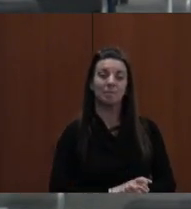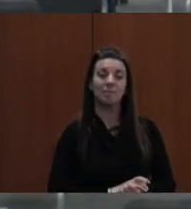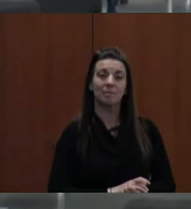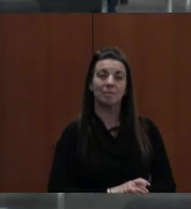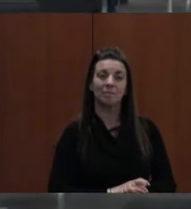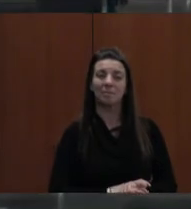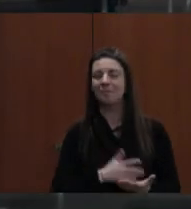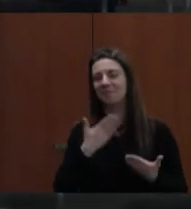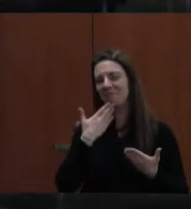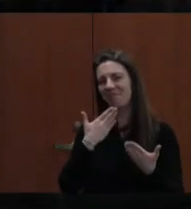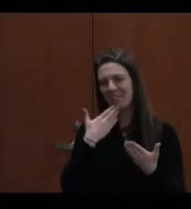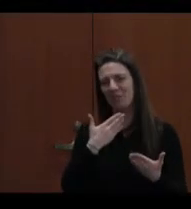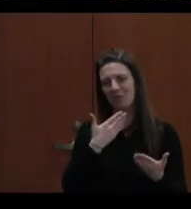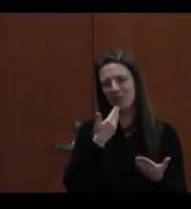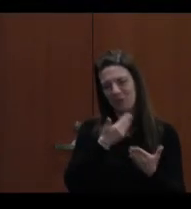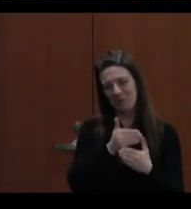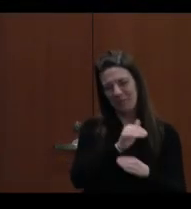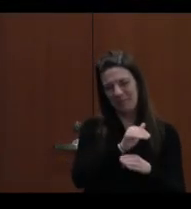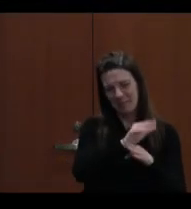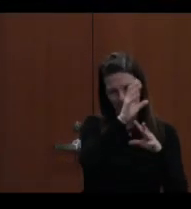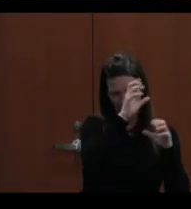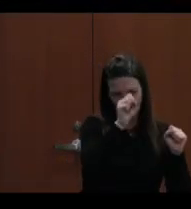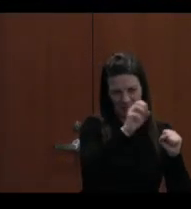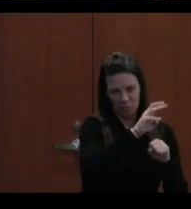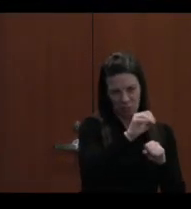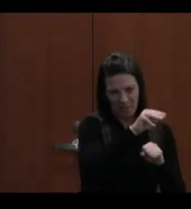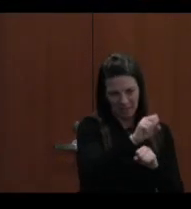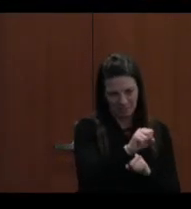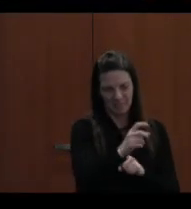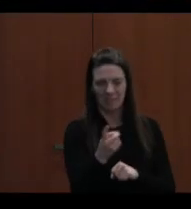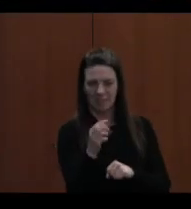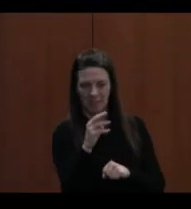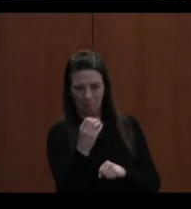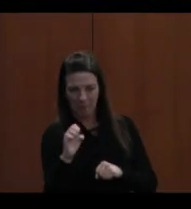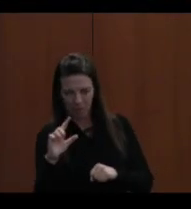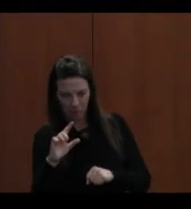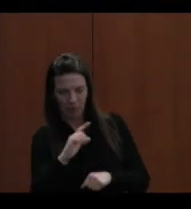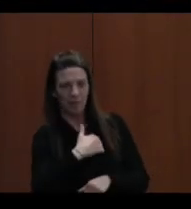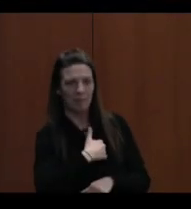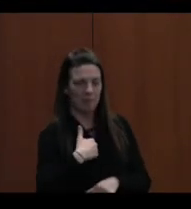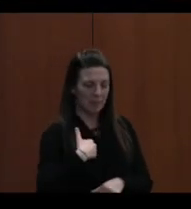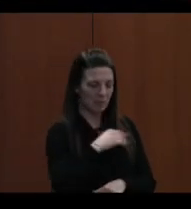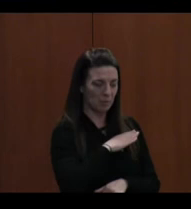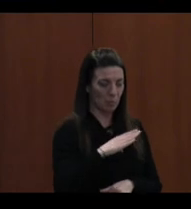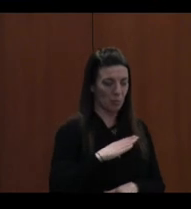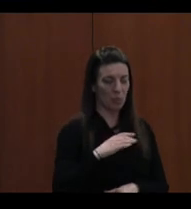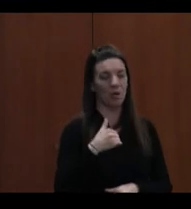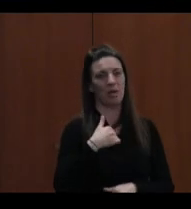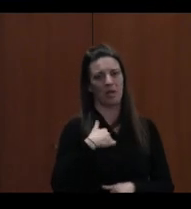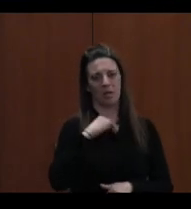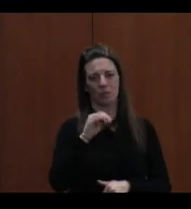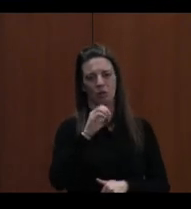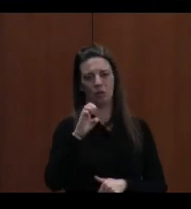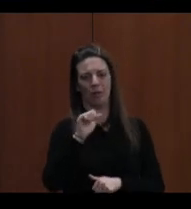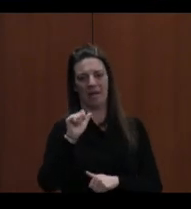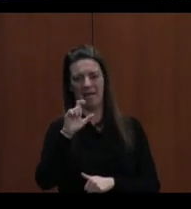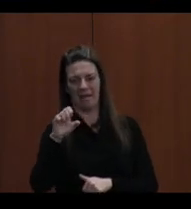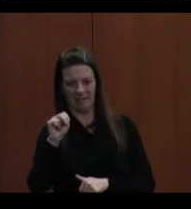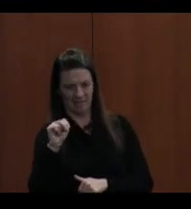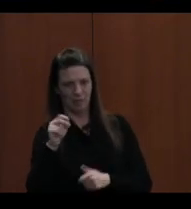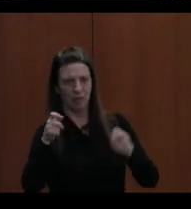Thank you. Good evening, President Williams, members of the board, Dr. Michael. I'm Joe Allen, Executive Director of Technology. So tonight I'm going to present the